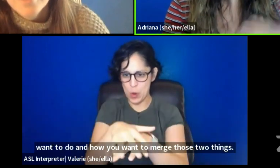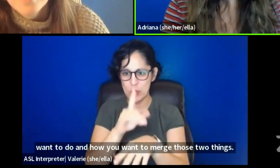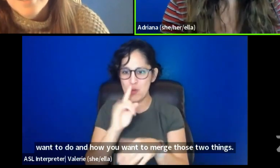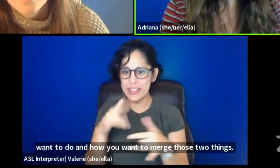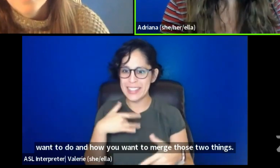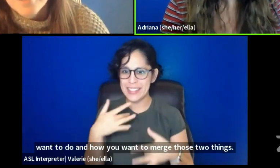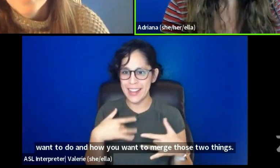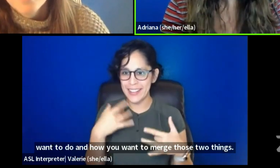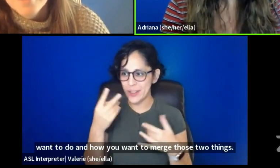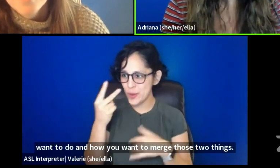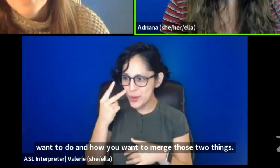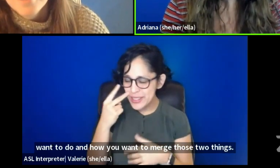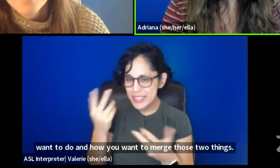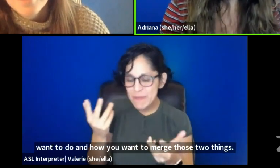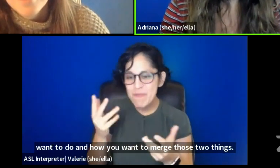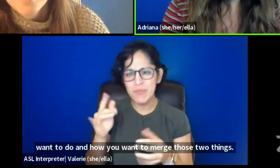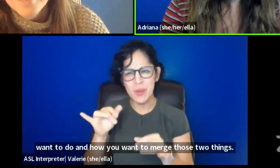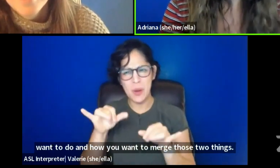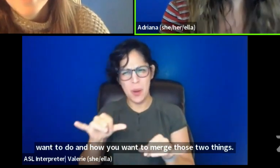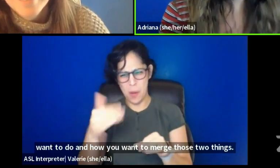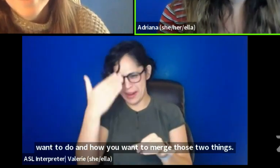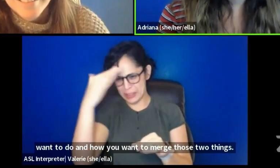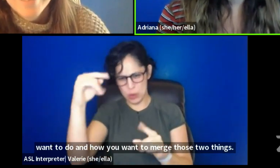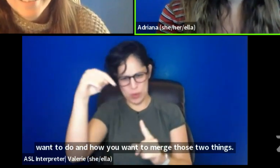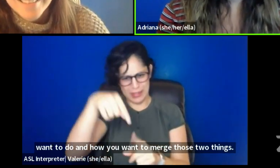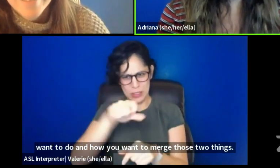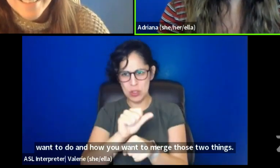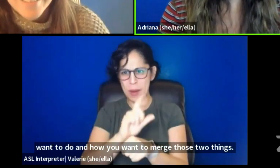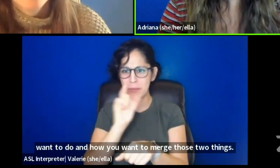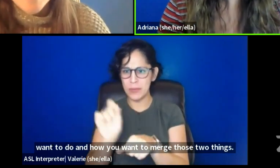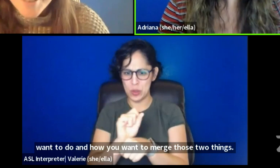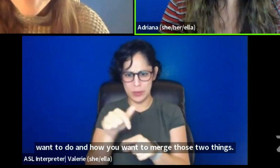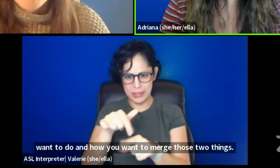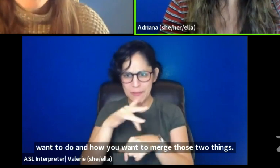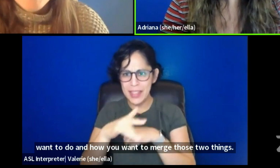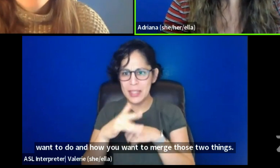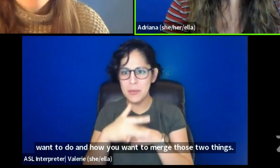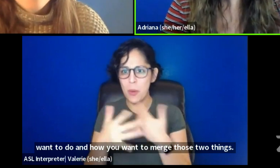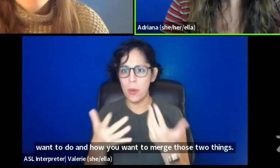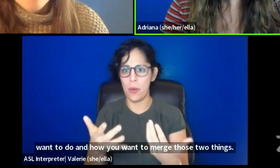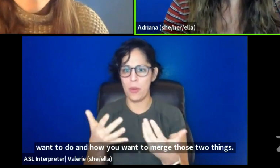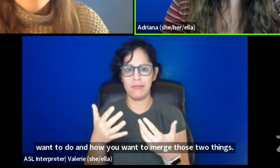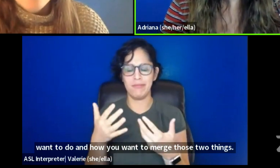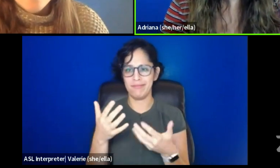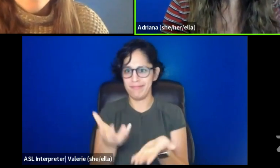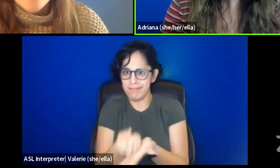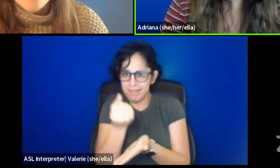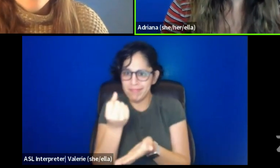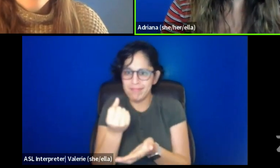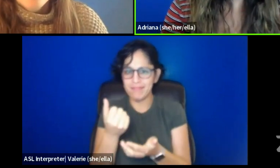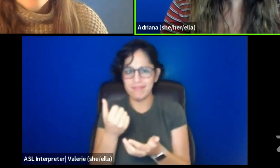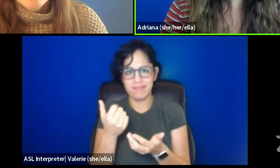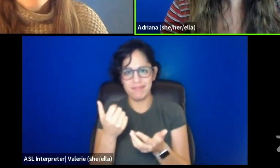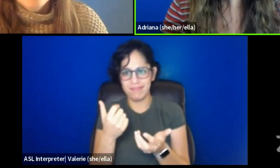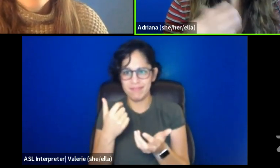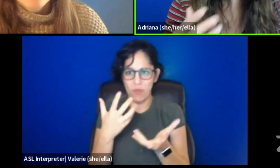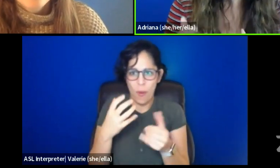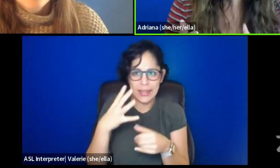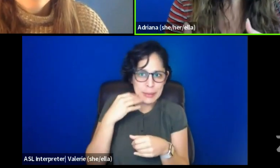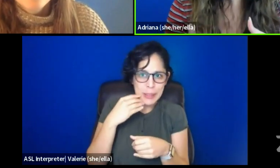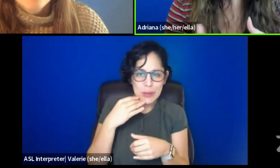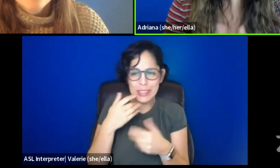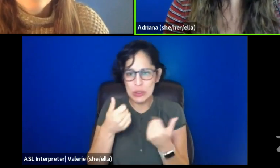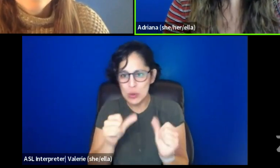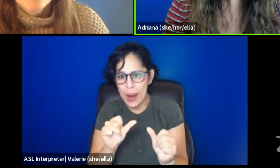see, like, oh, I didn't know that this job existed, and, and, and, and I really want to do this, so the